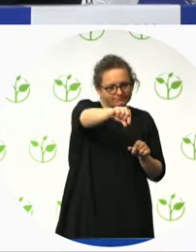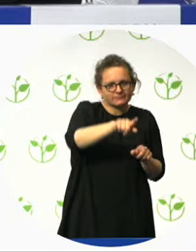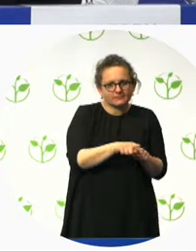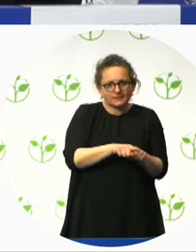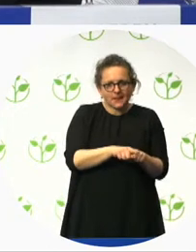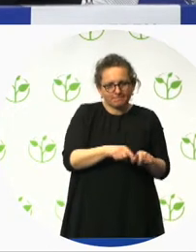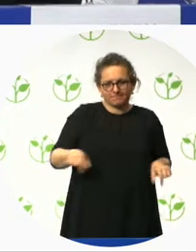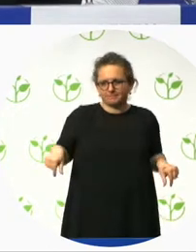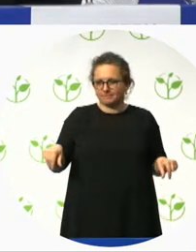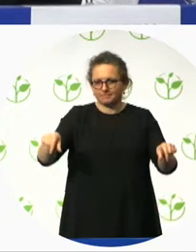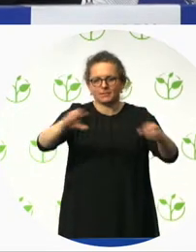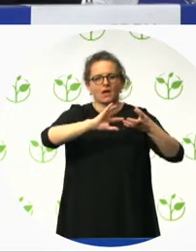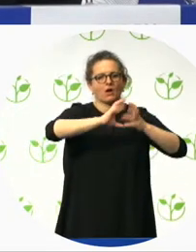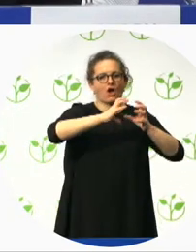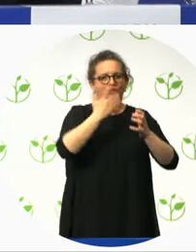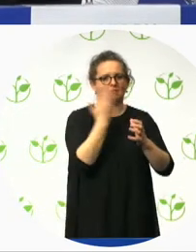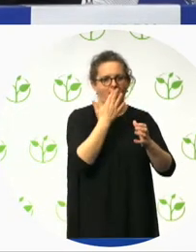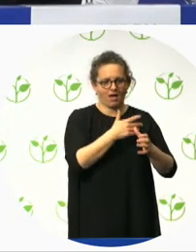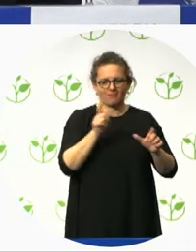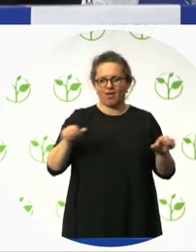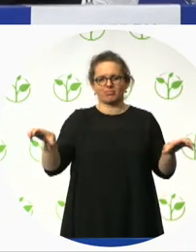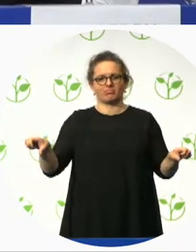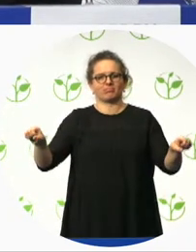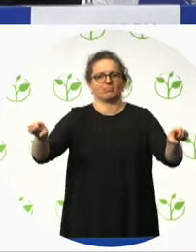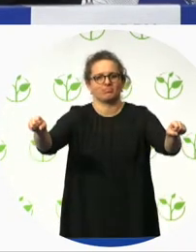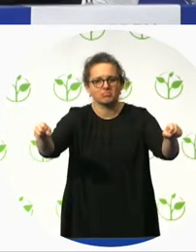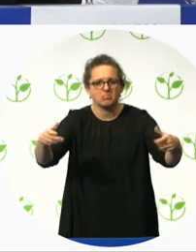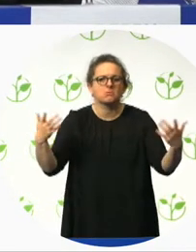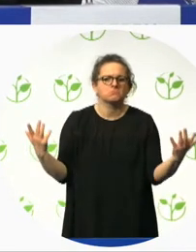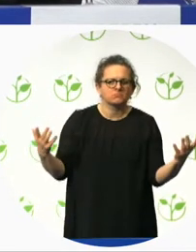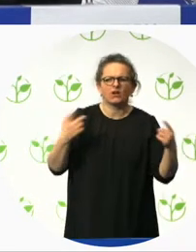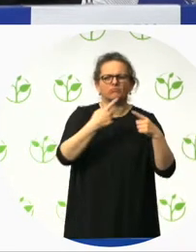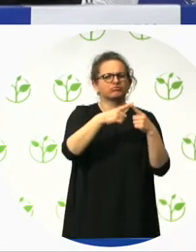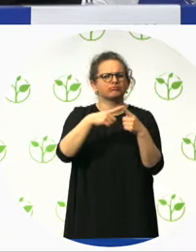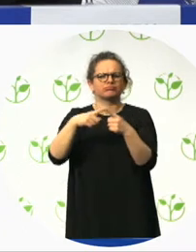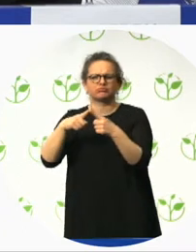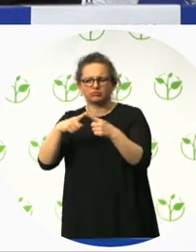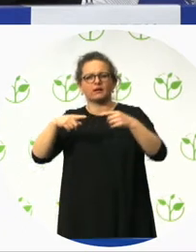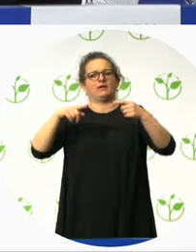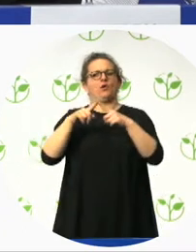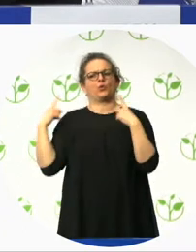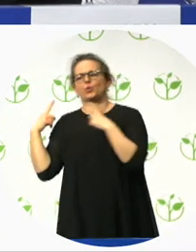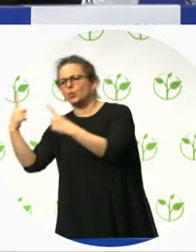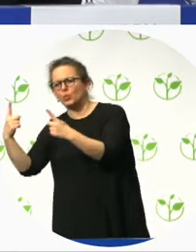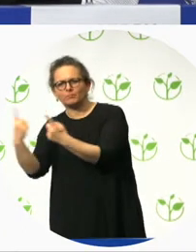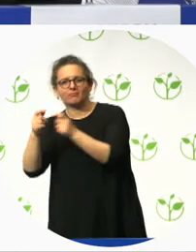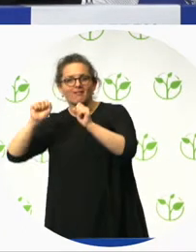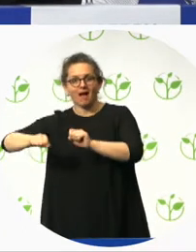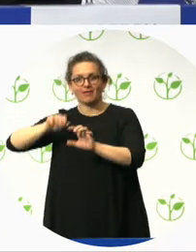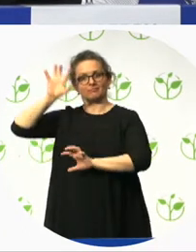Institute in Phoenix. And they had a climbing wall. And the thing we learned was that individuals who are blind